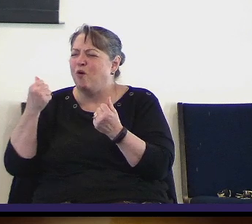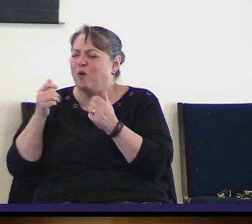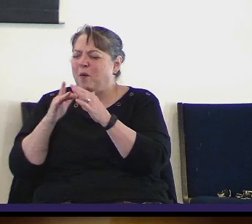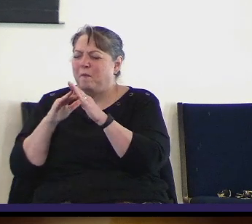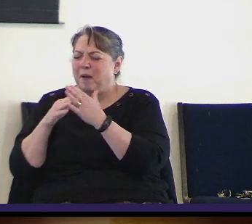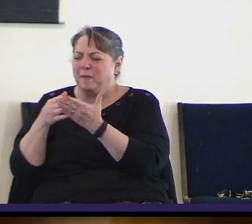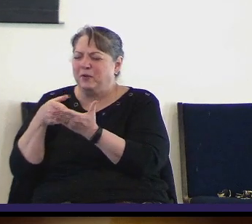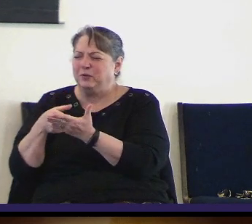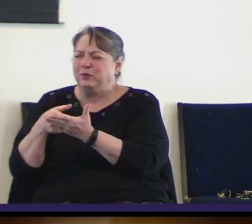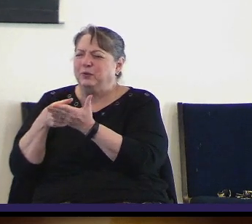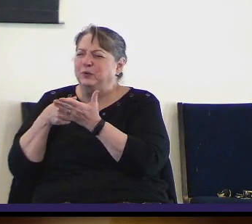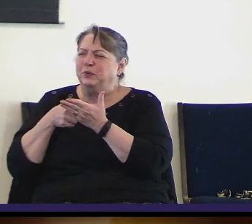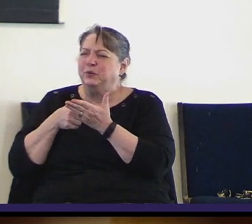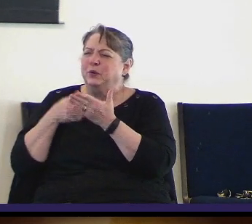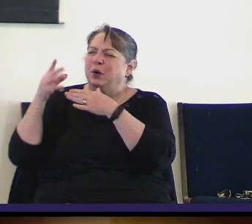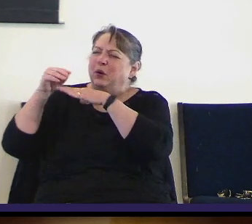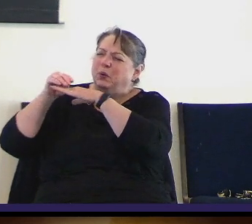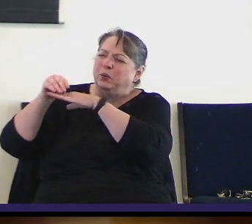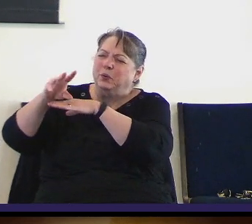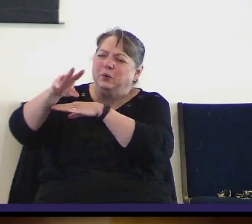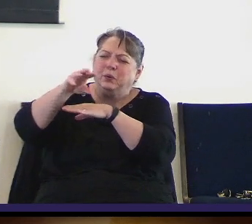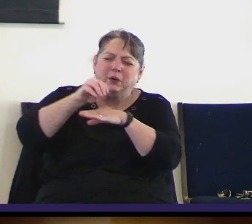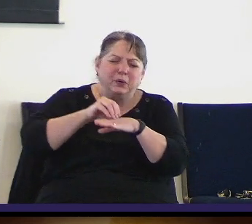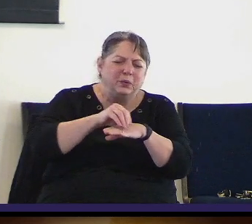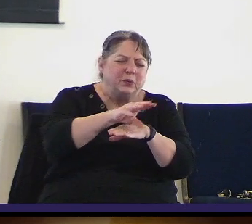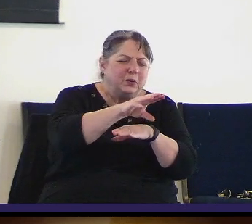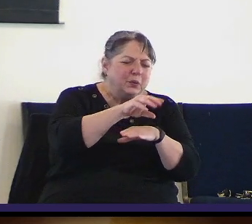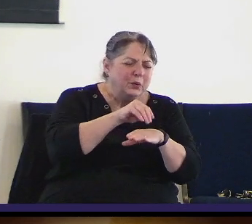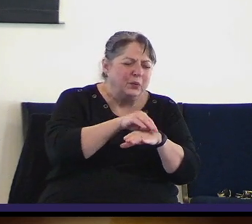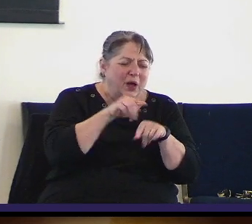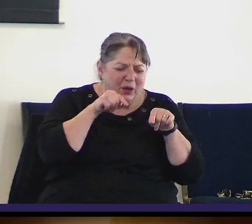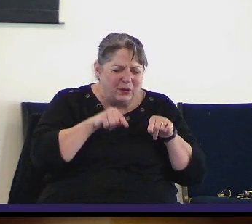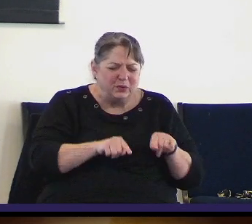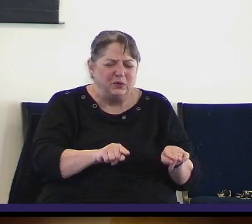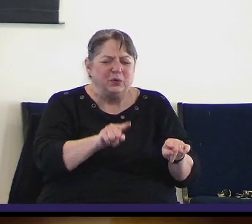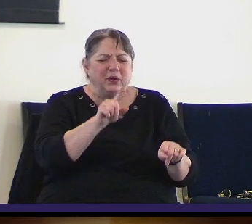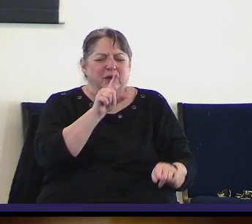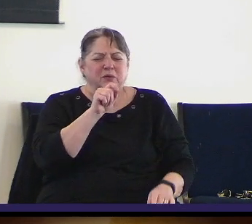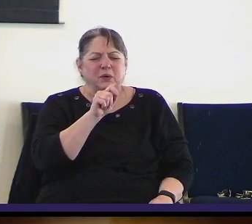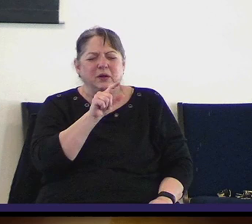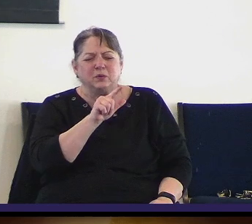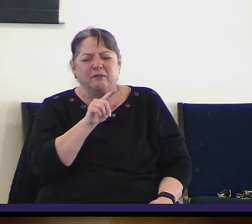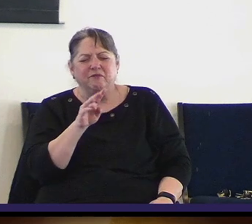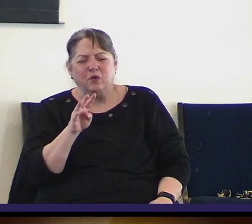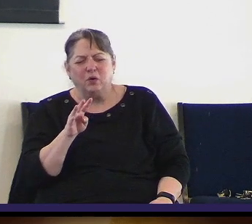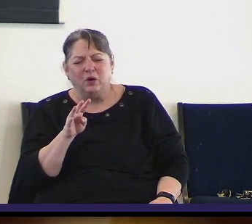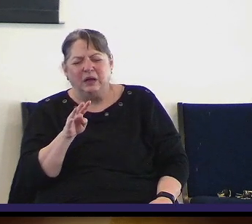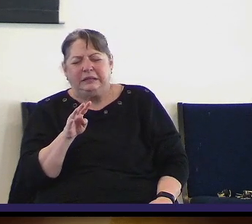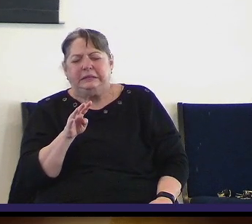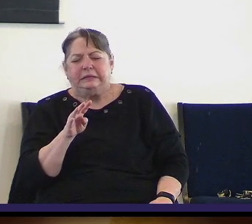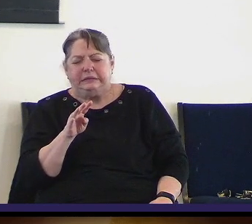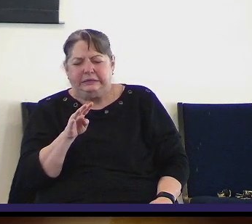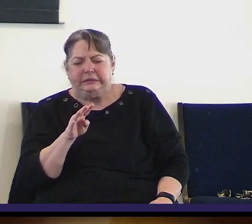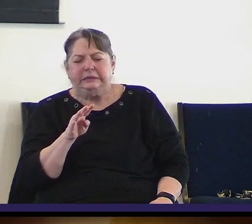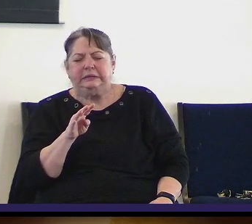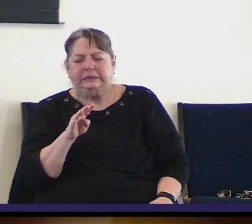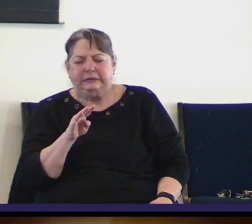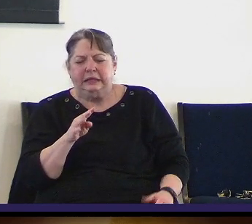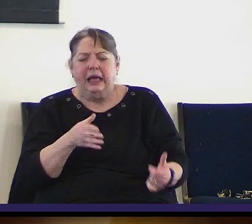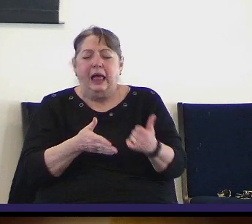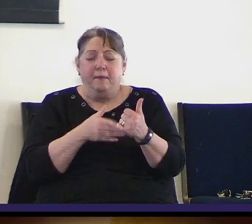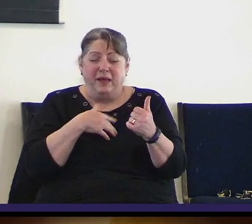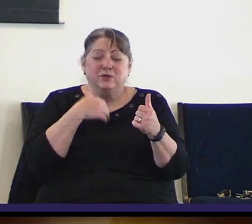spirit of God have your way in our day and age forgive us for not realizing always that you're seated on the throne